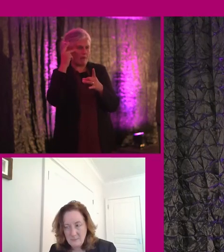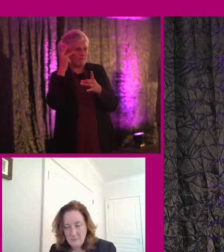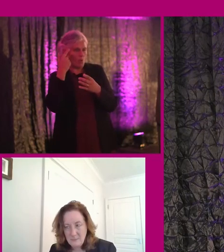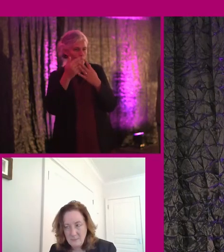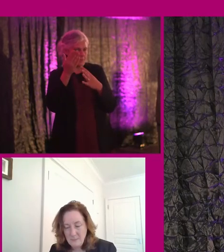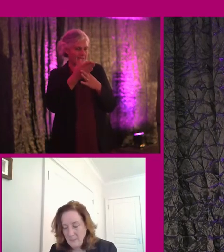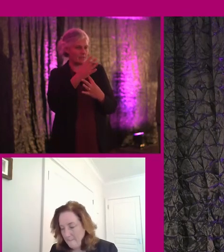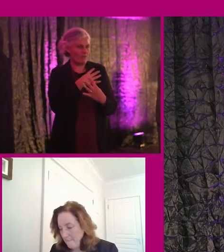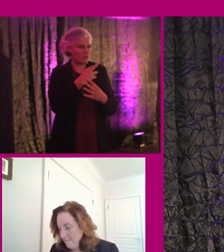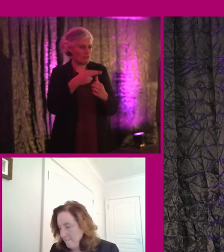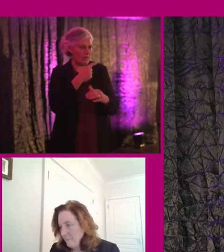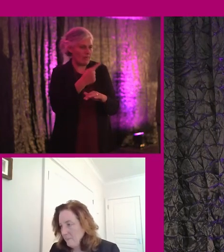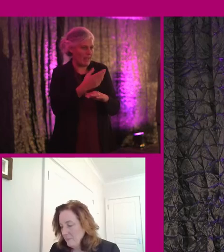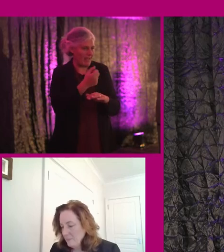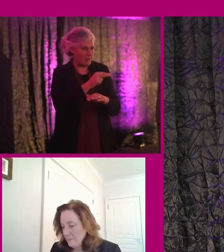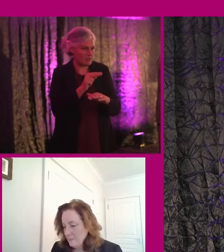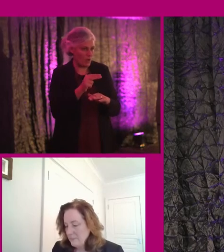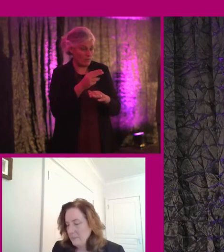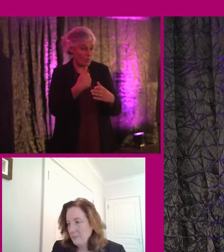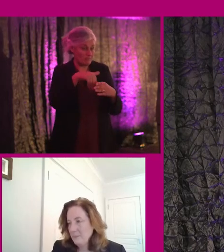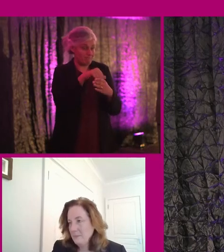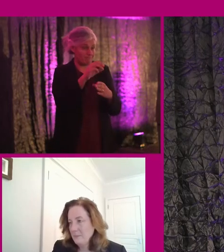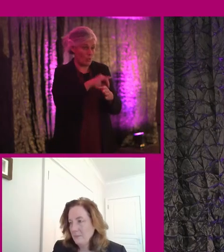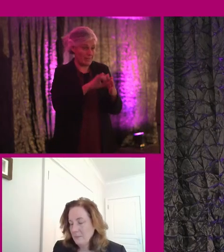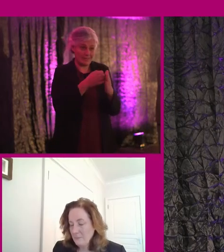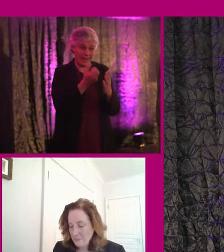of the access officer within their organisation.